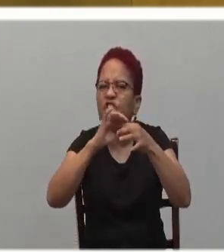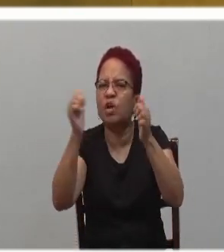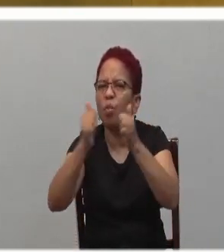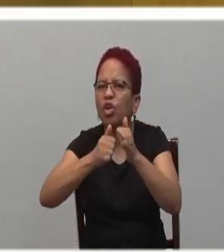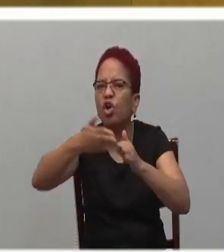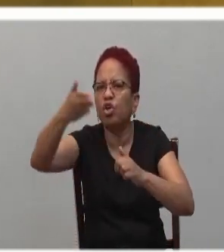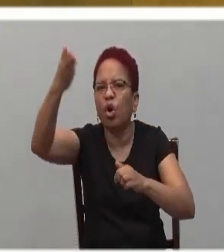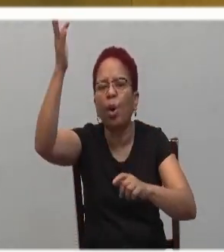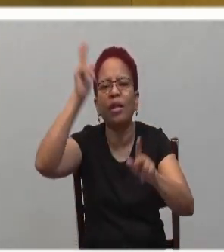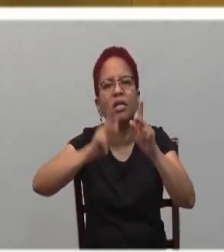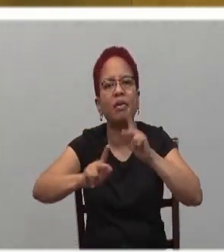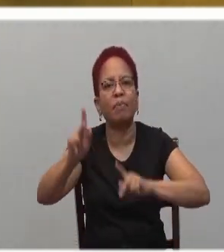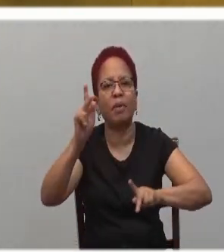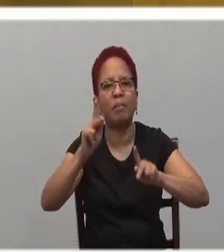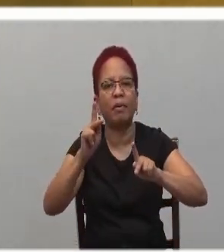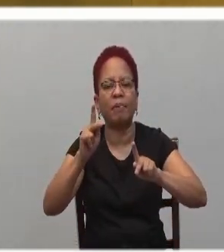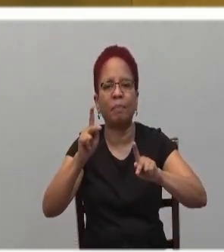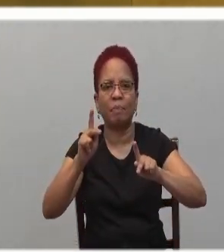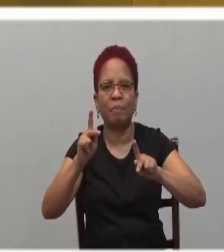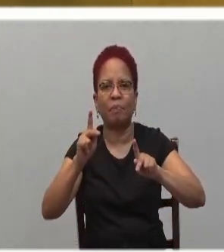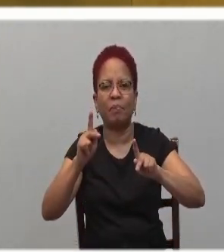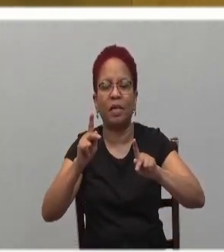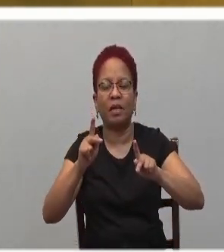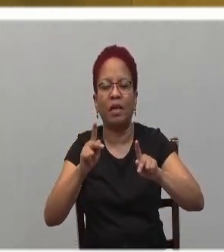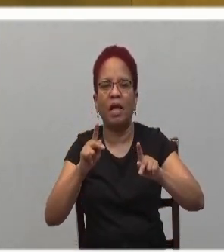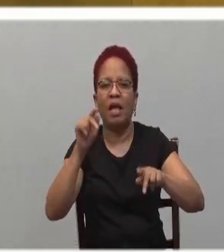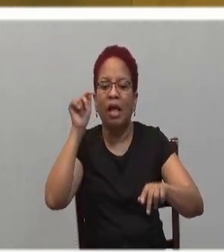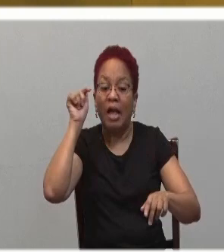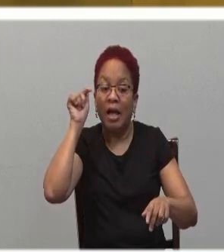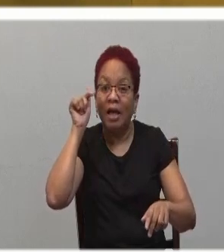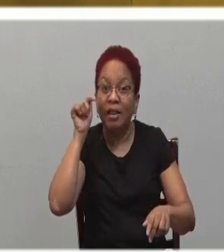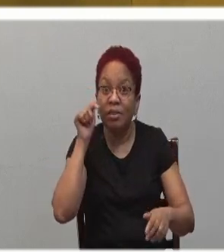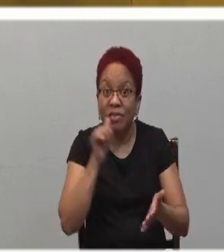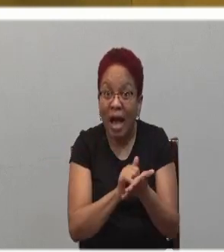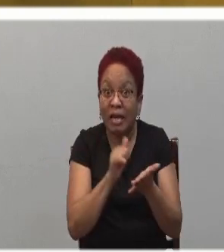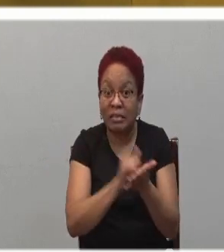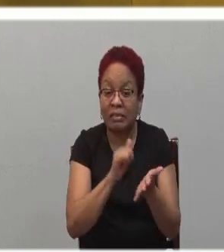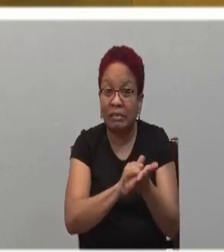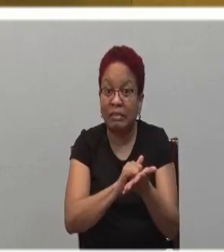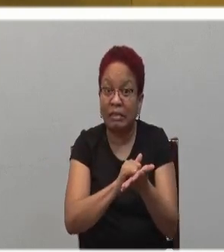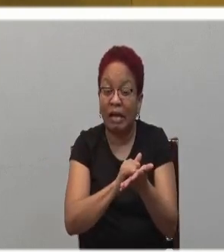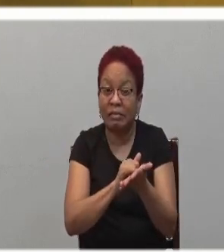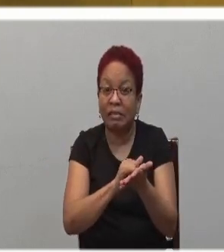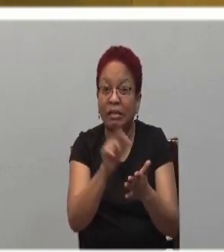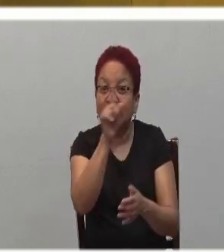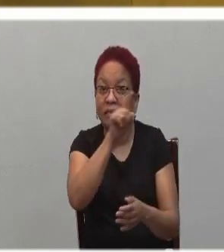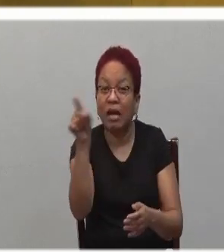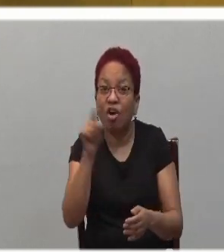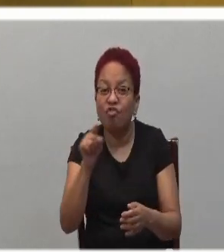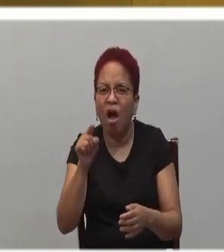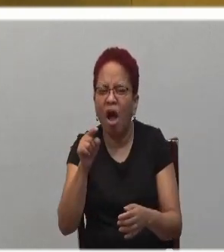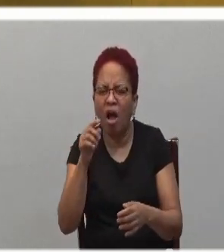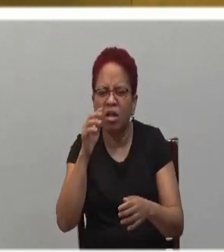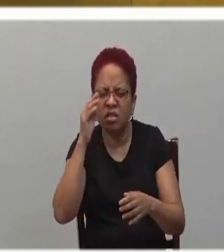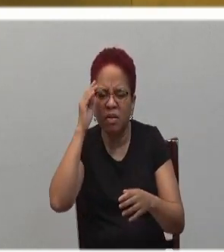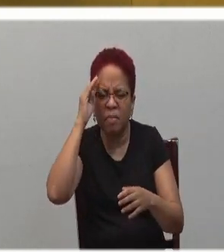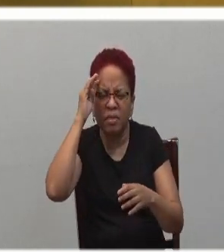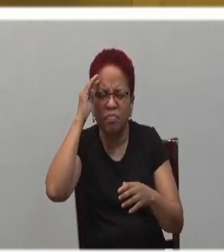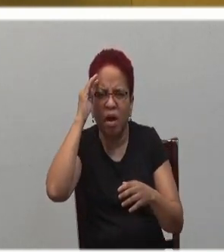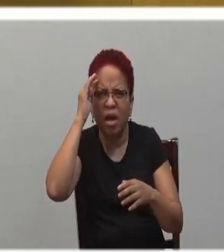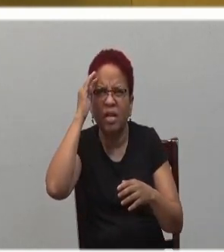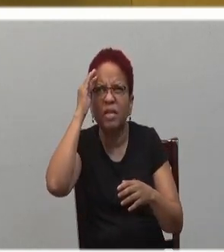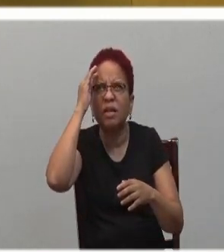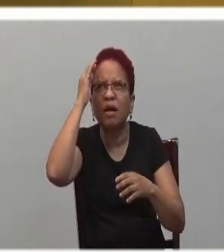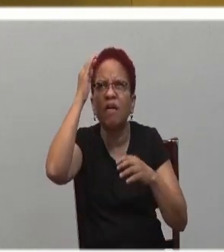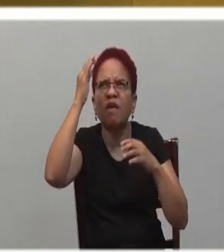vision that Zachariah has. A humble, powerless leader who